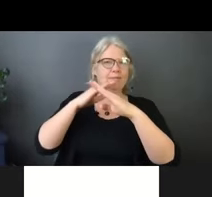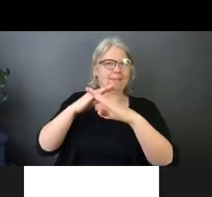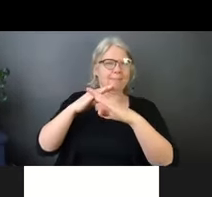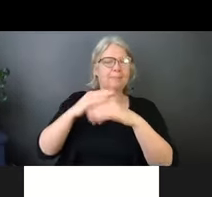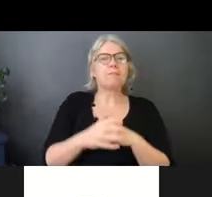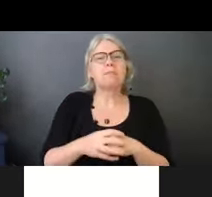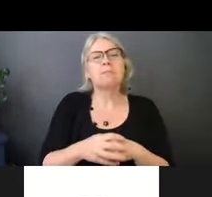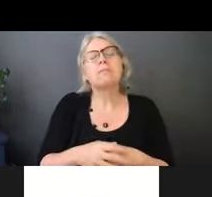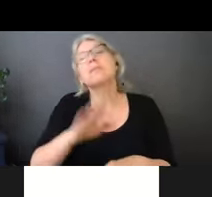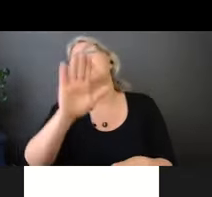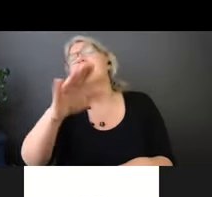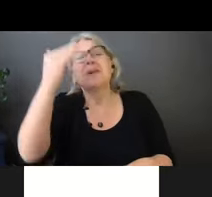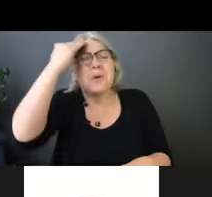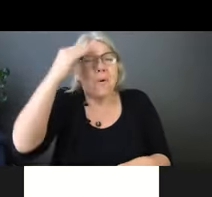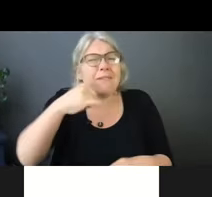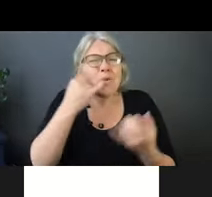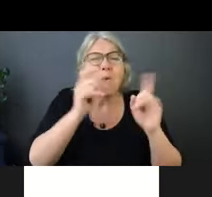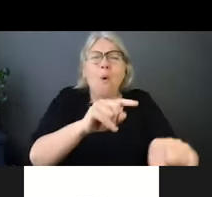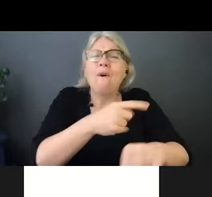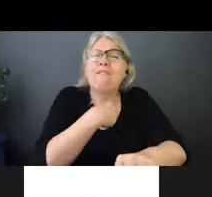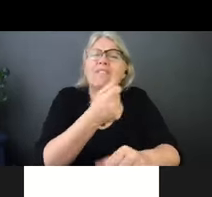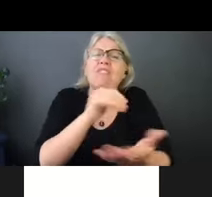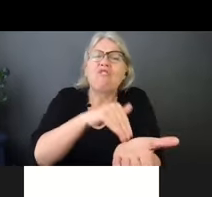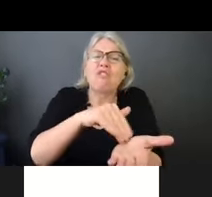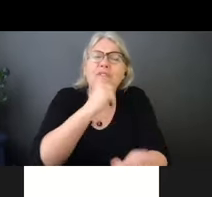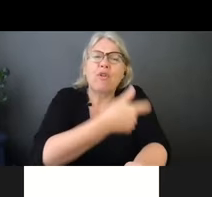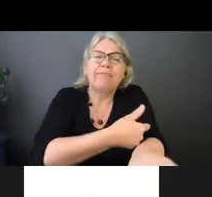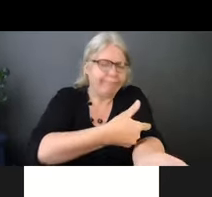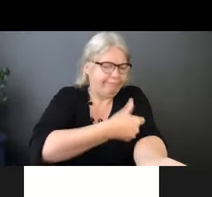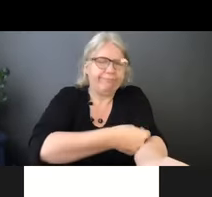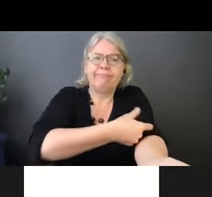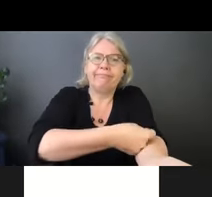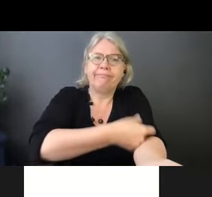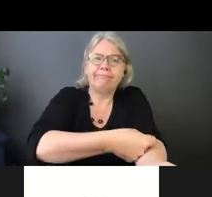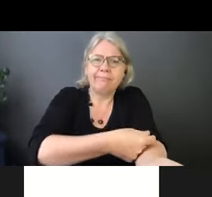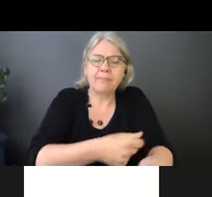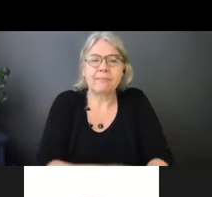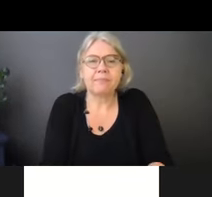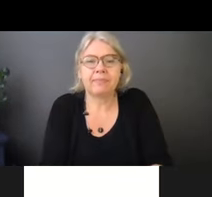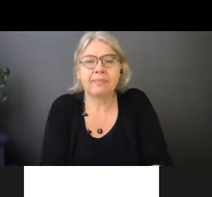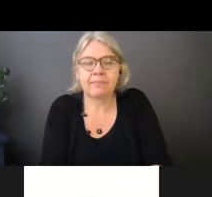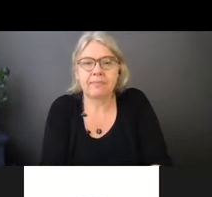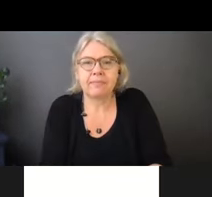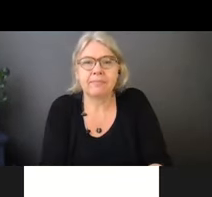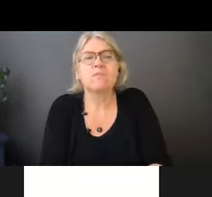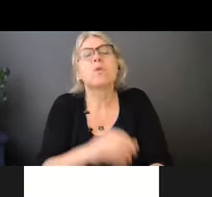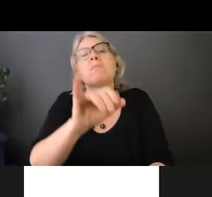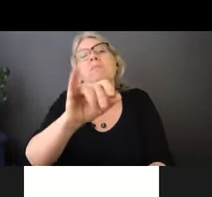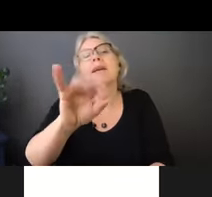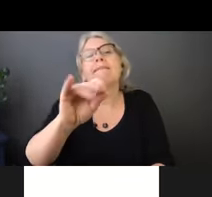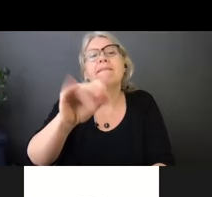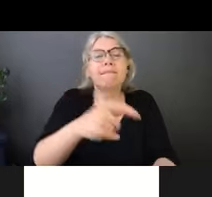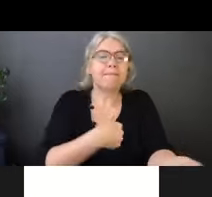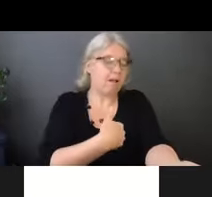the lab tech or the nurse who took your blood. The needle fell out and the blood started to splatter. And it went on on the mask.